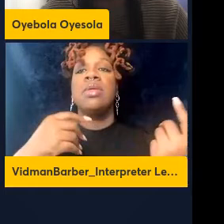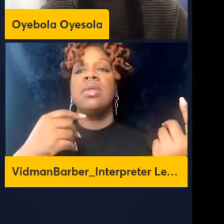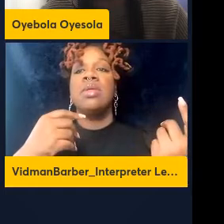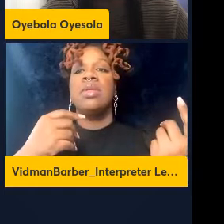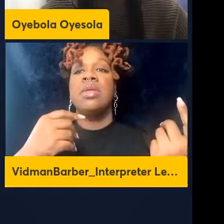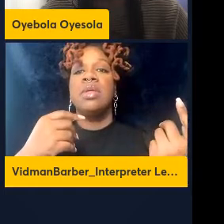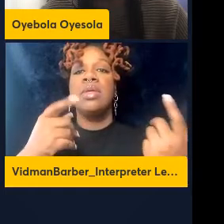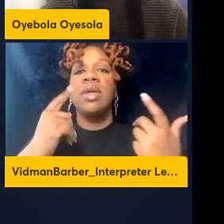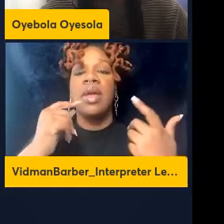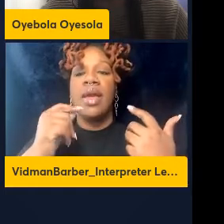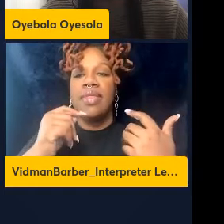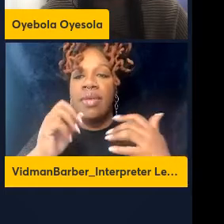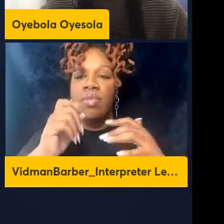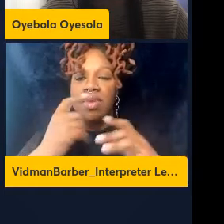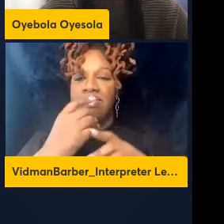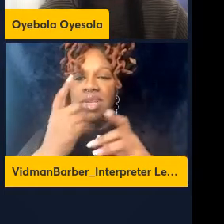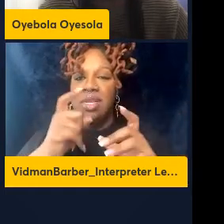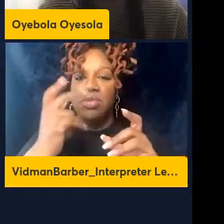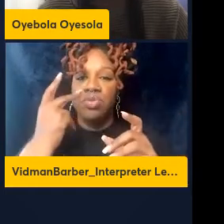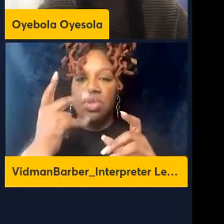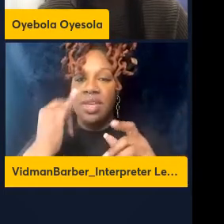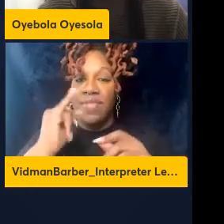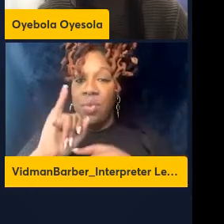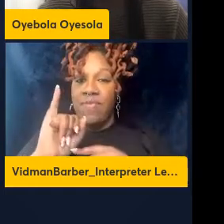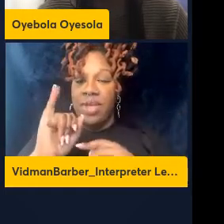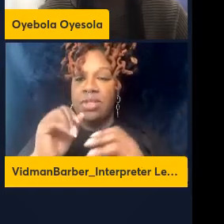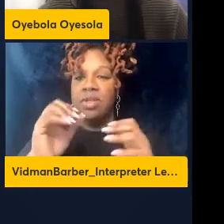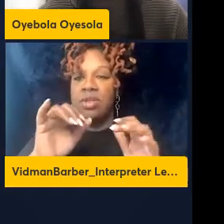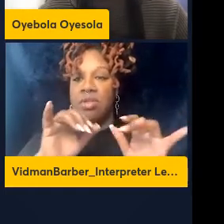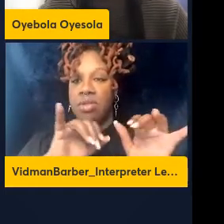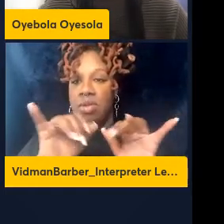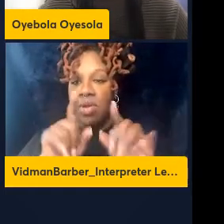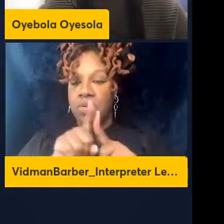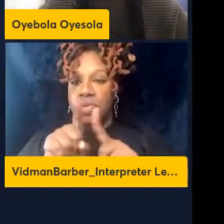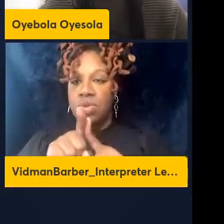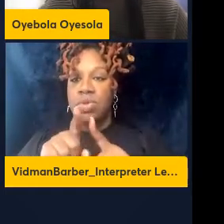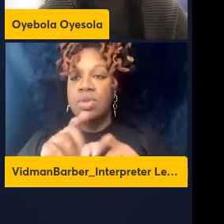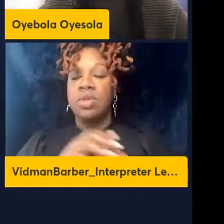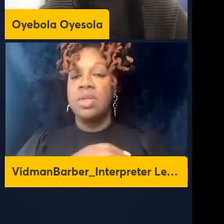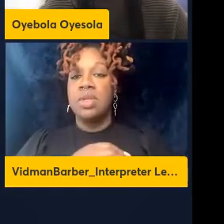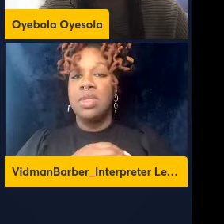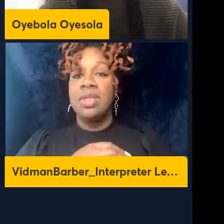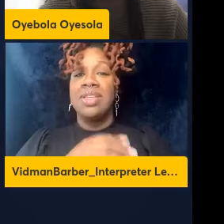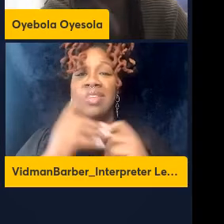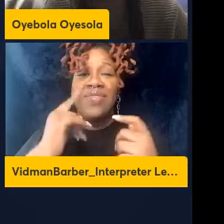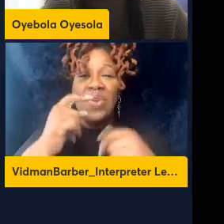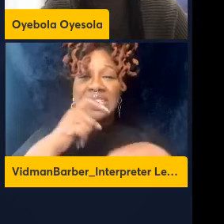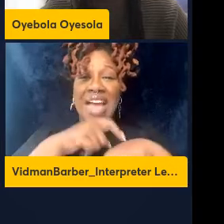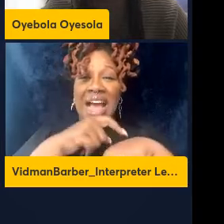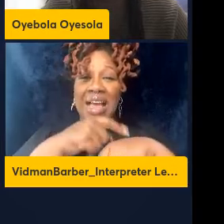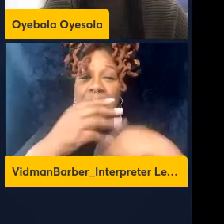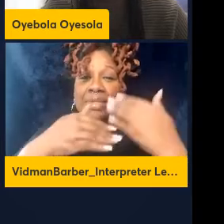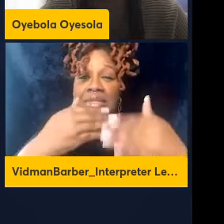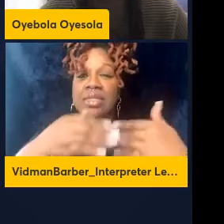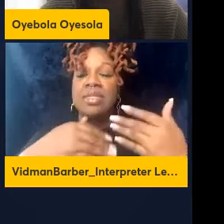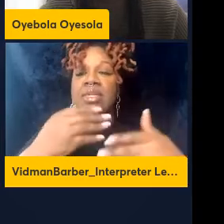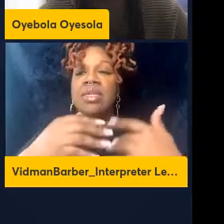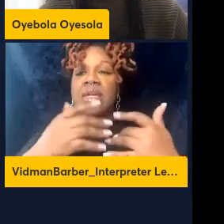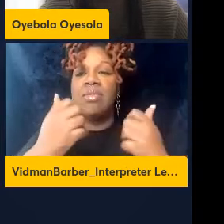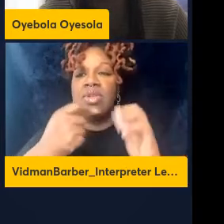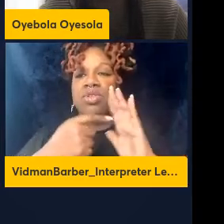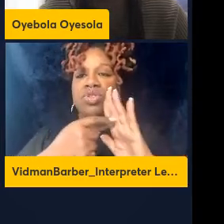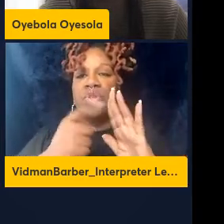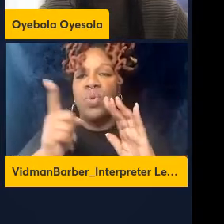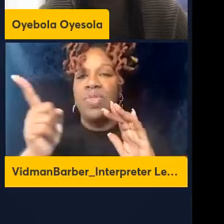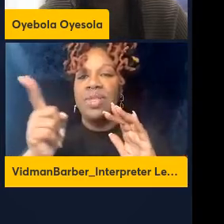infected as well and in the interest of time I'm just going to show this PCA plot to demonstrate